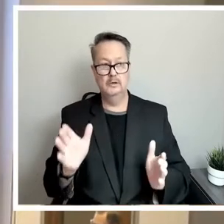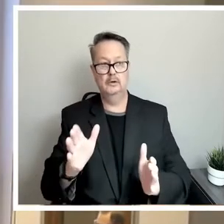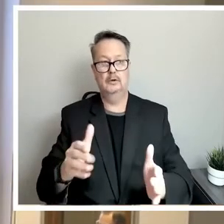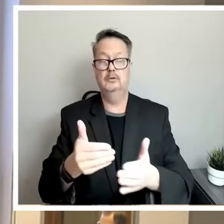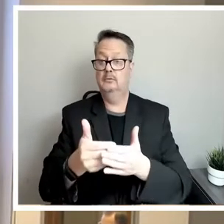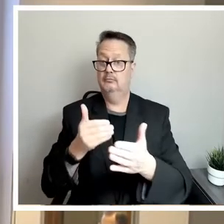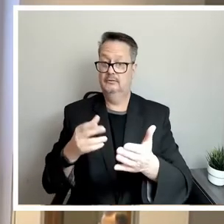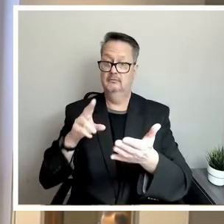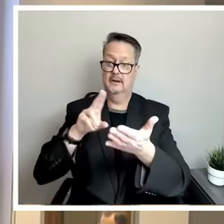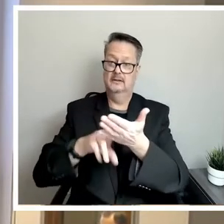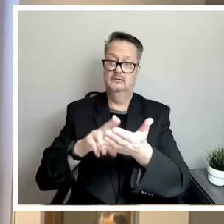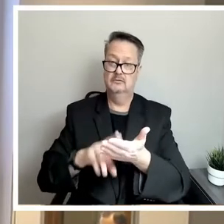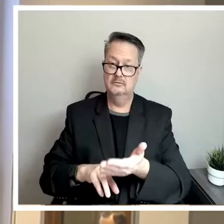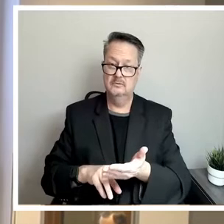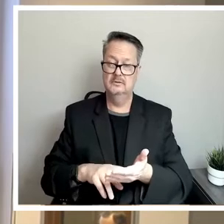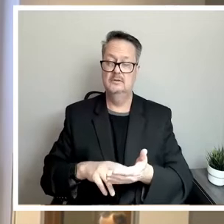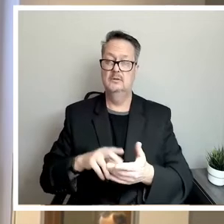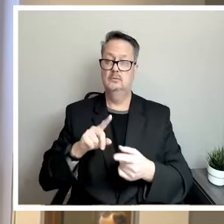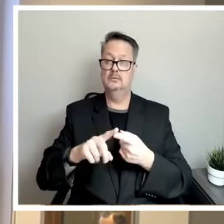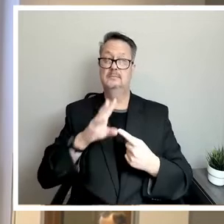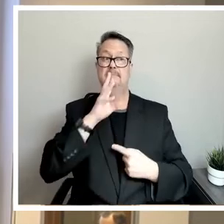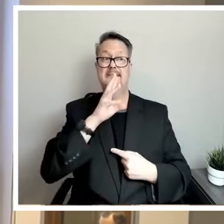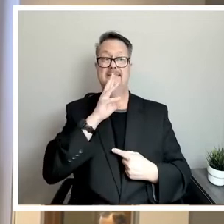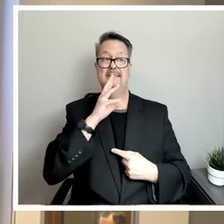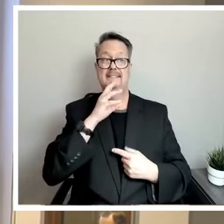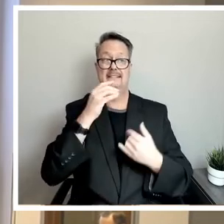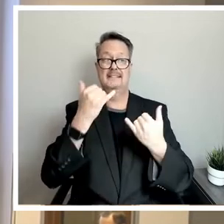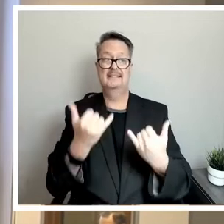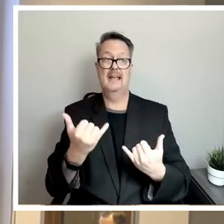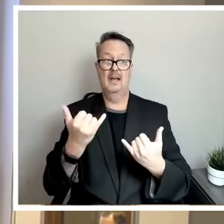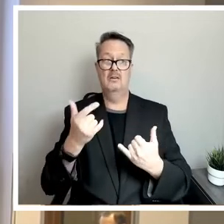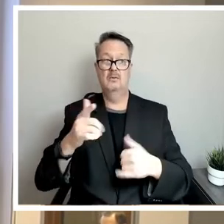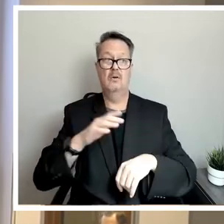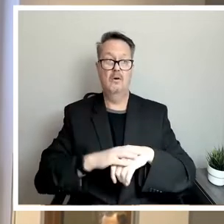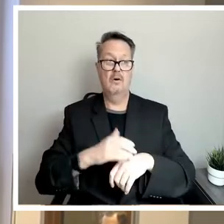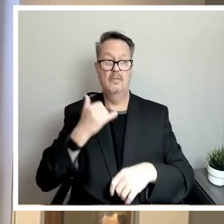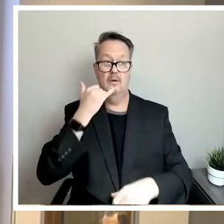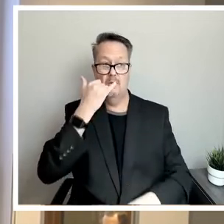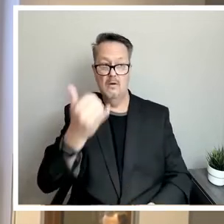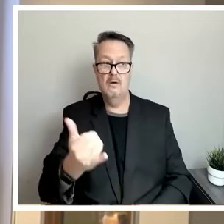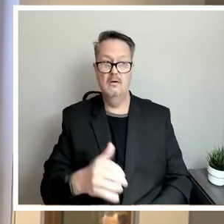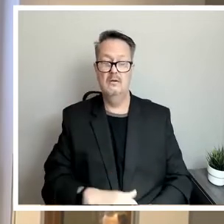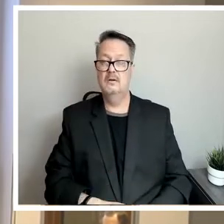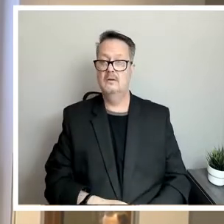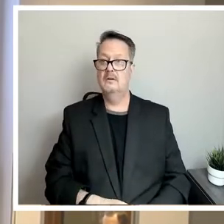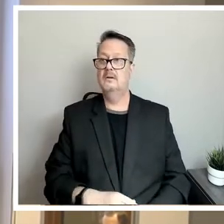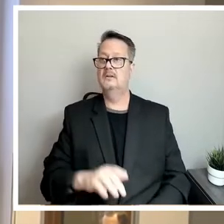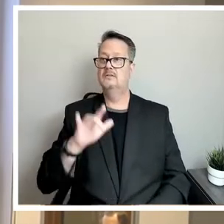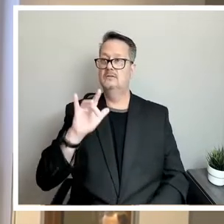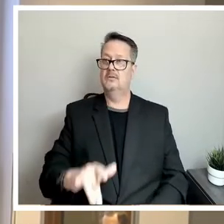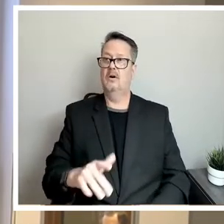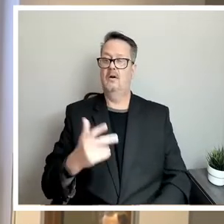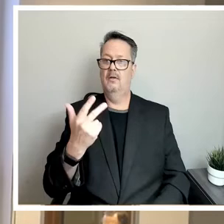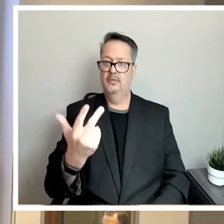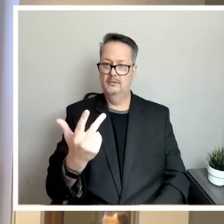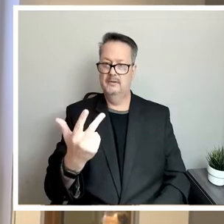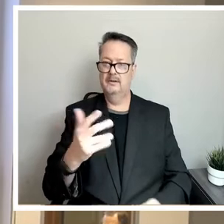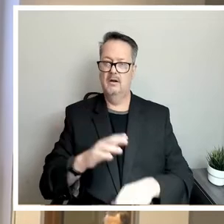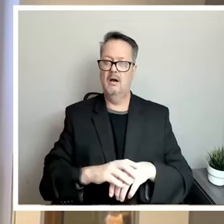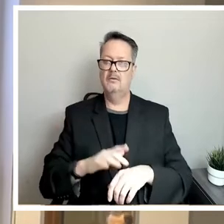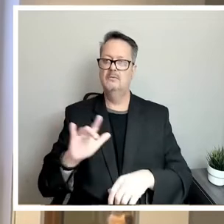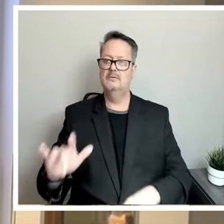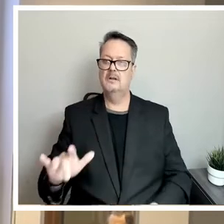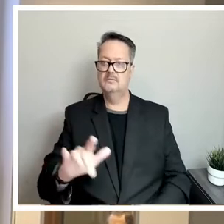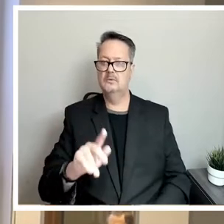you pre-register to speak you may now are on the call you may now press star 3 that's star 3 on your touch-tone keypad or your phone